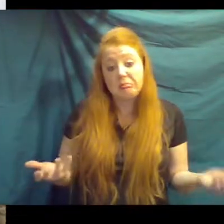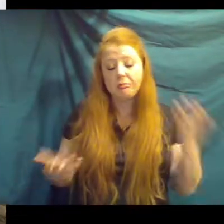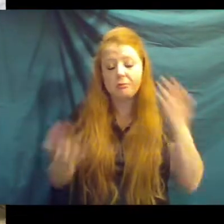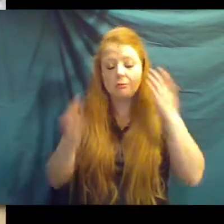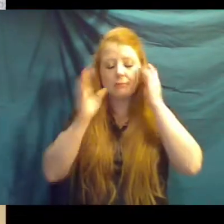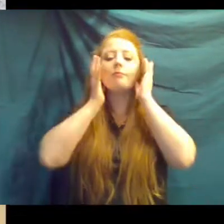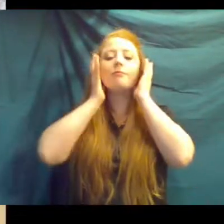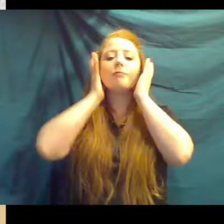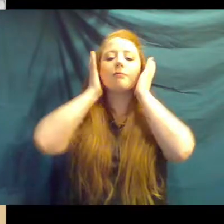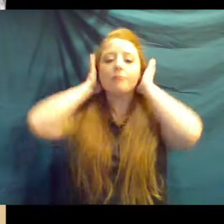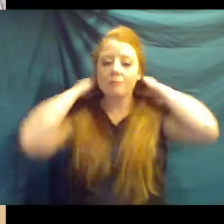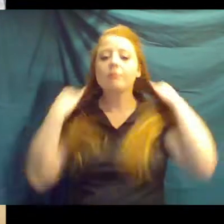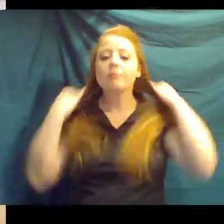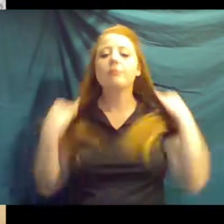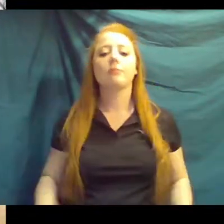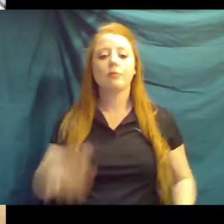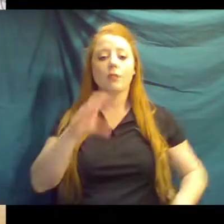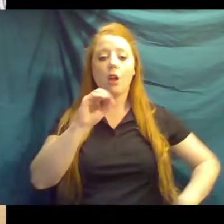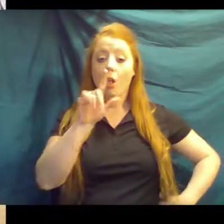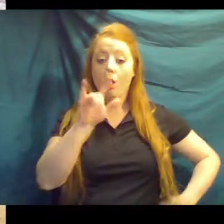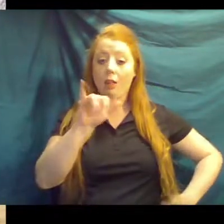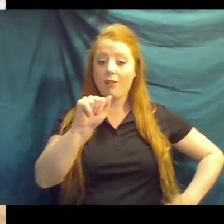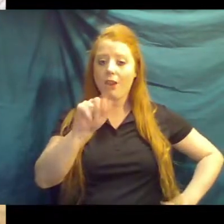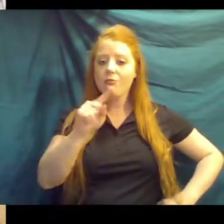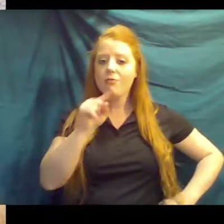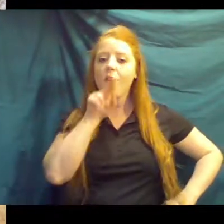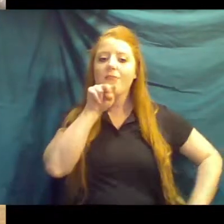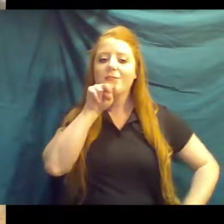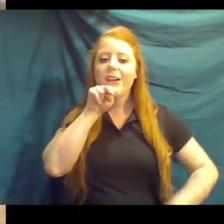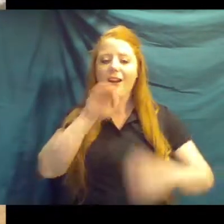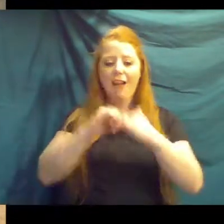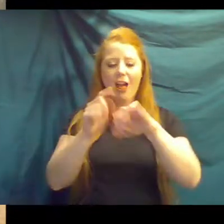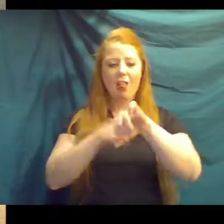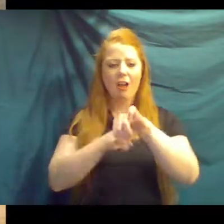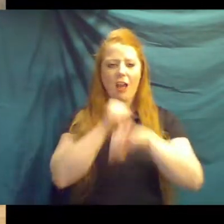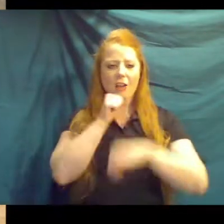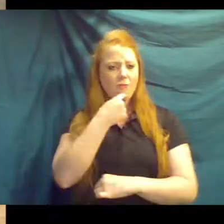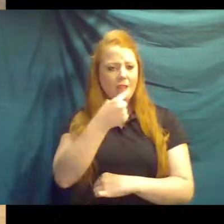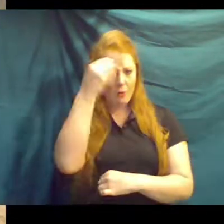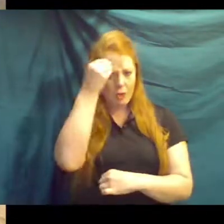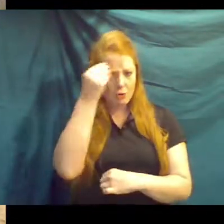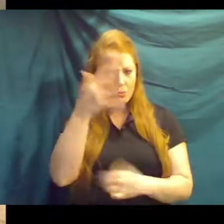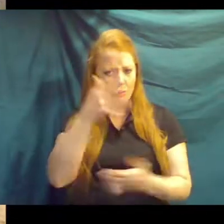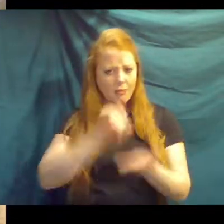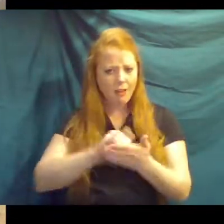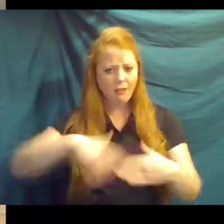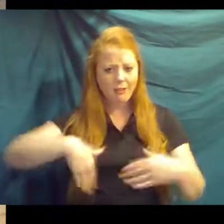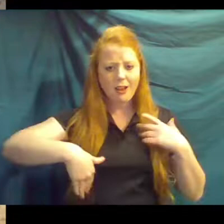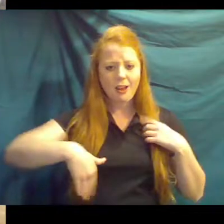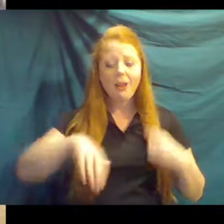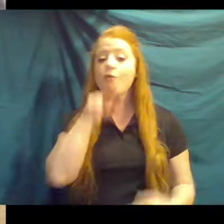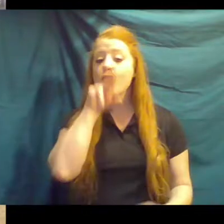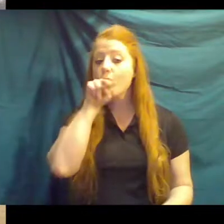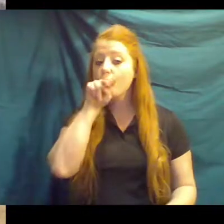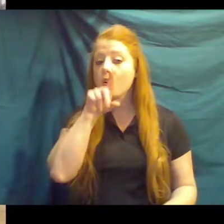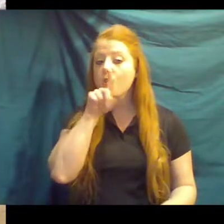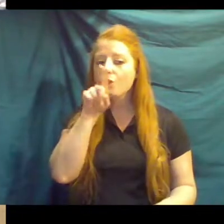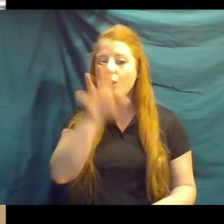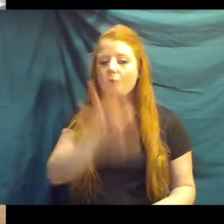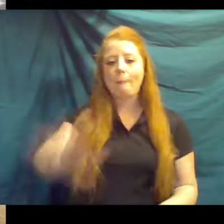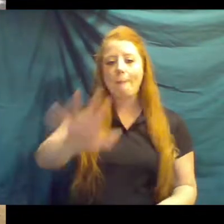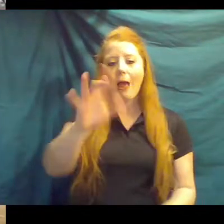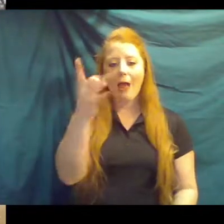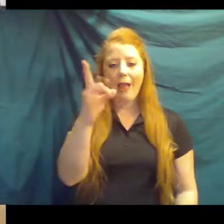Olivia wants to know how long their tongue is. Oh, that's a good question. I don't think we told you guys. So their tongues are actually about